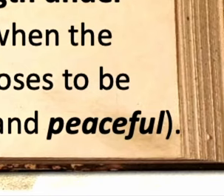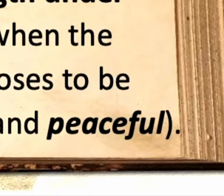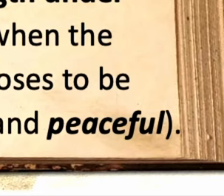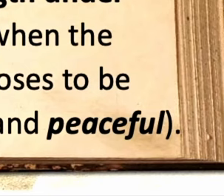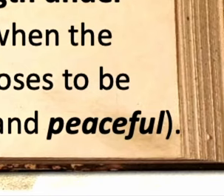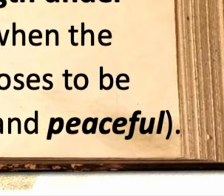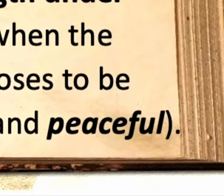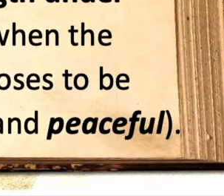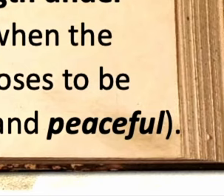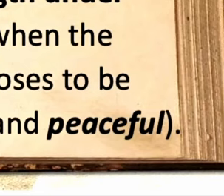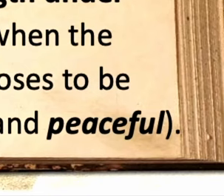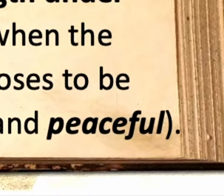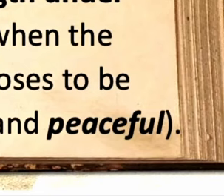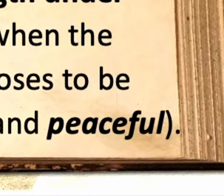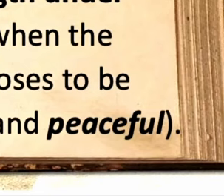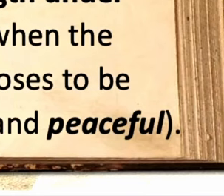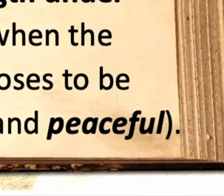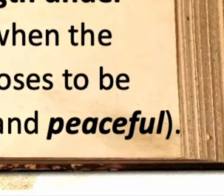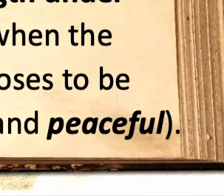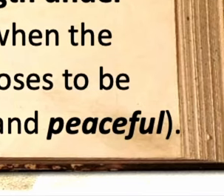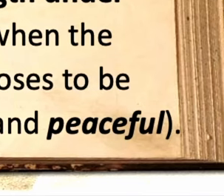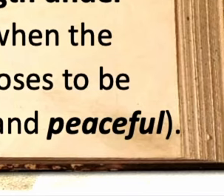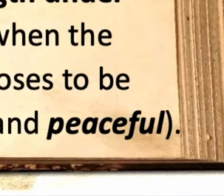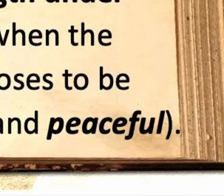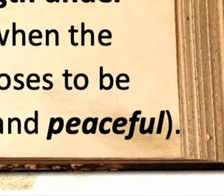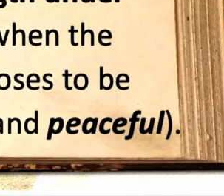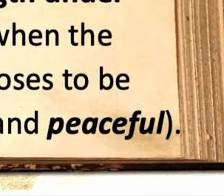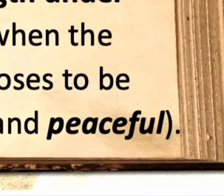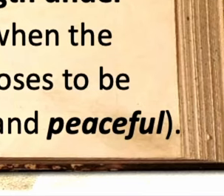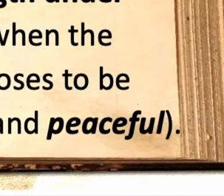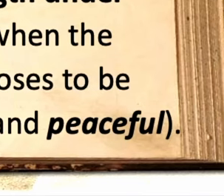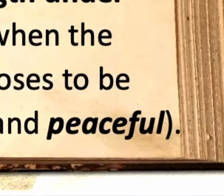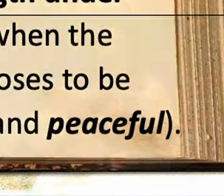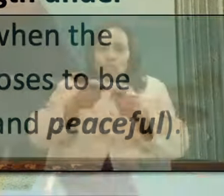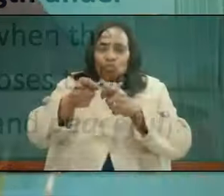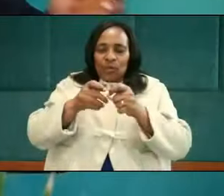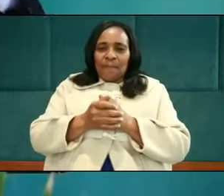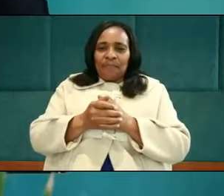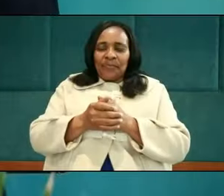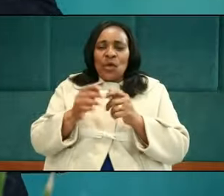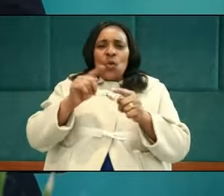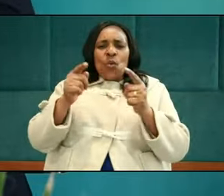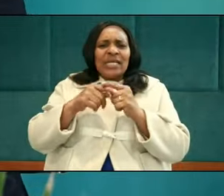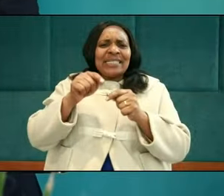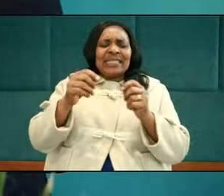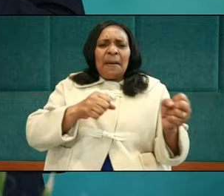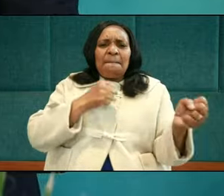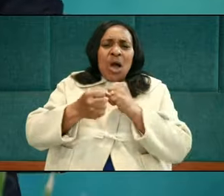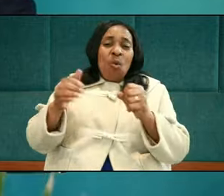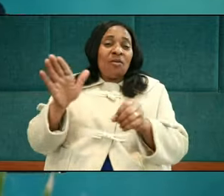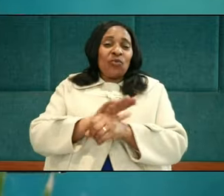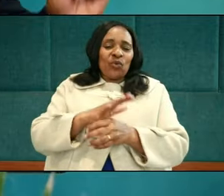under control or power under control. Now, it is when the powerful